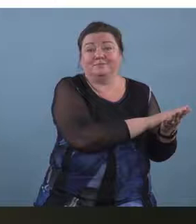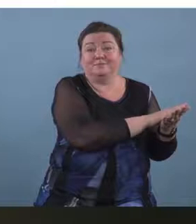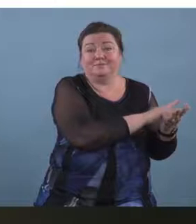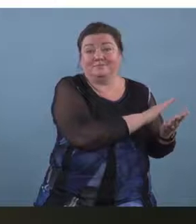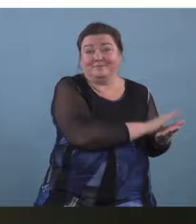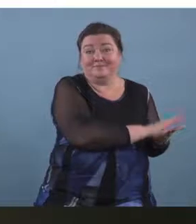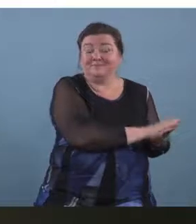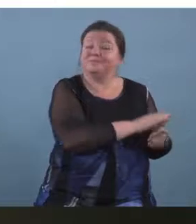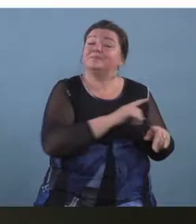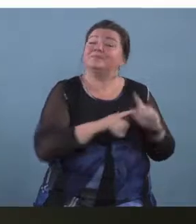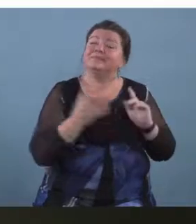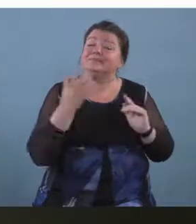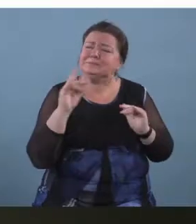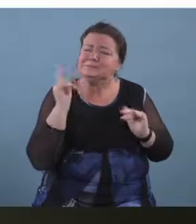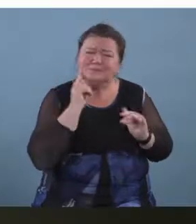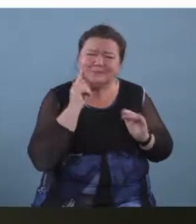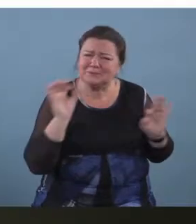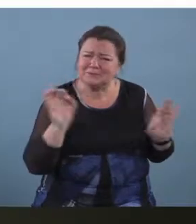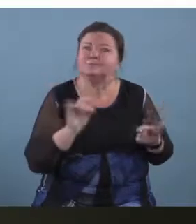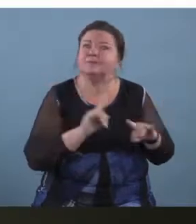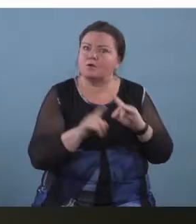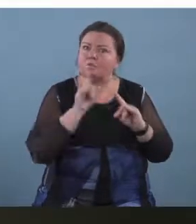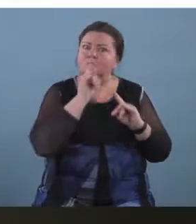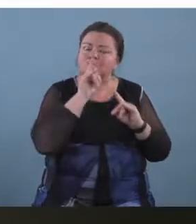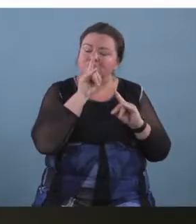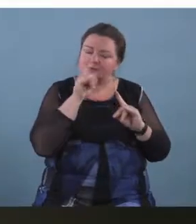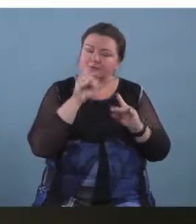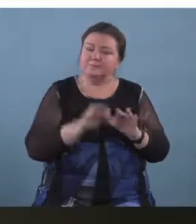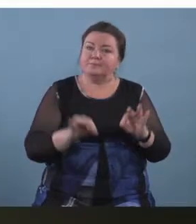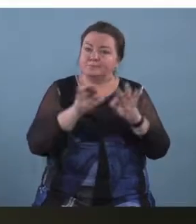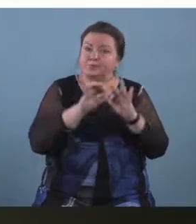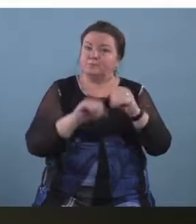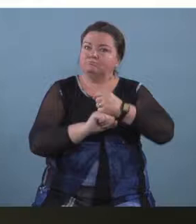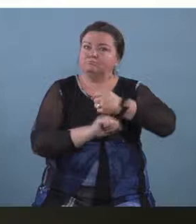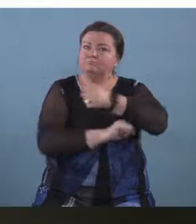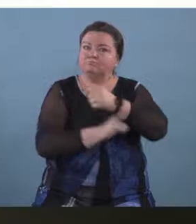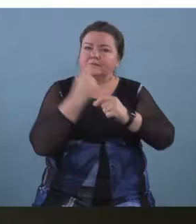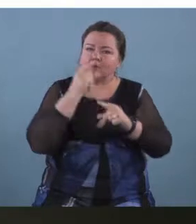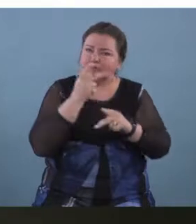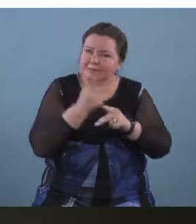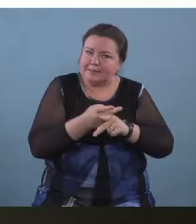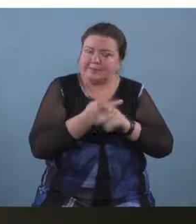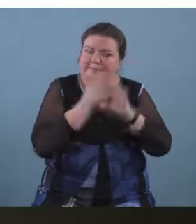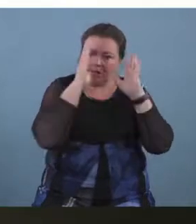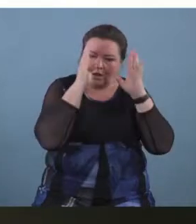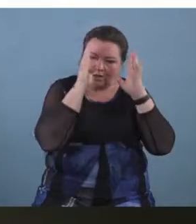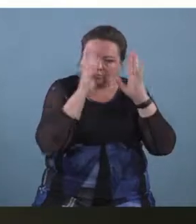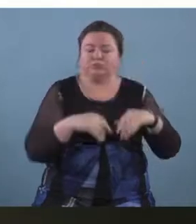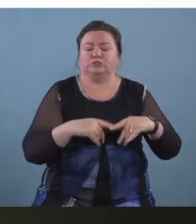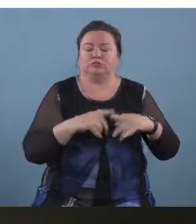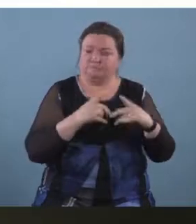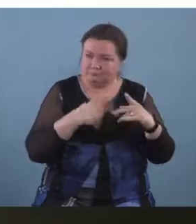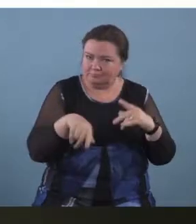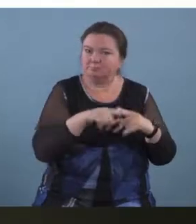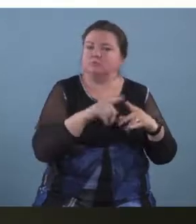simple um but it's actually um really useful for keeping the concentration going in the group and